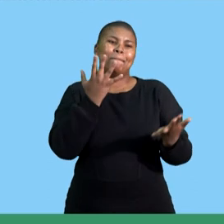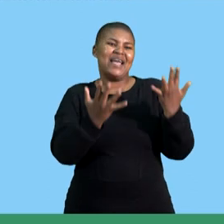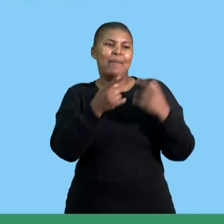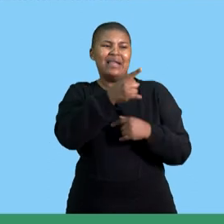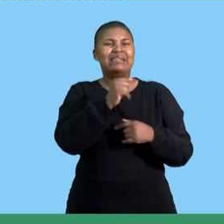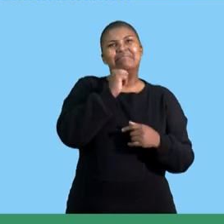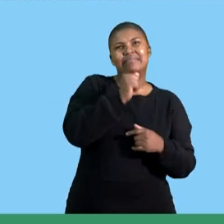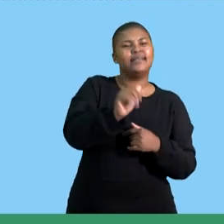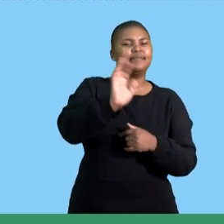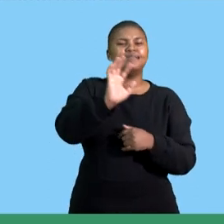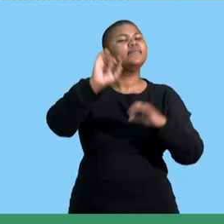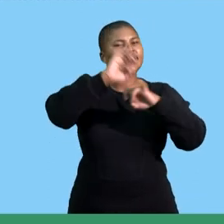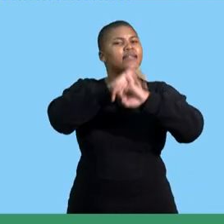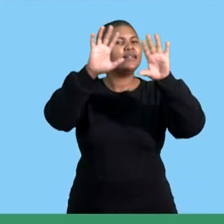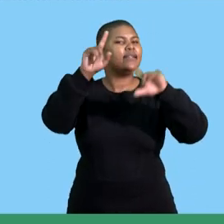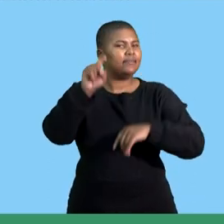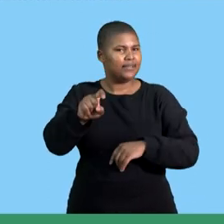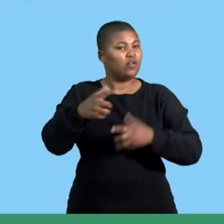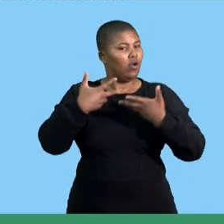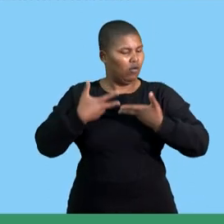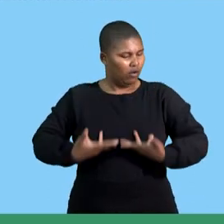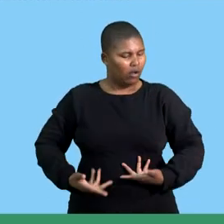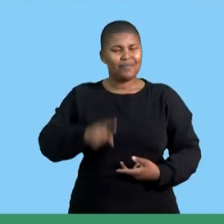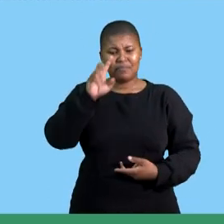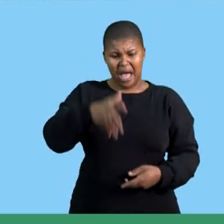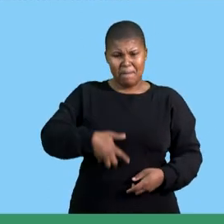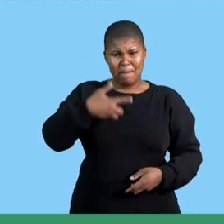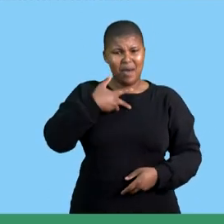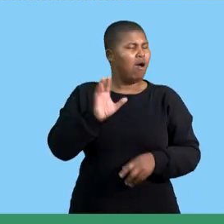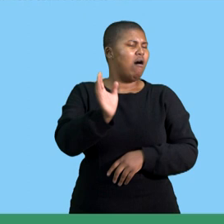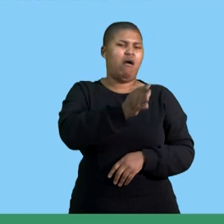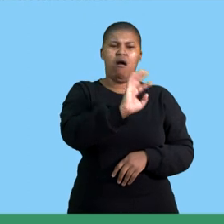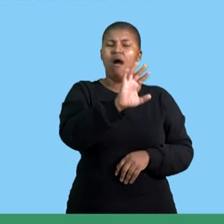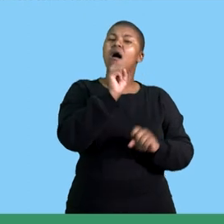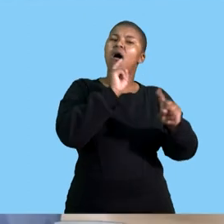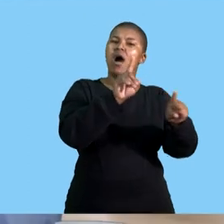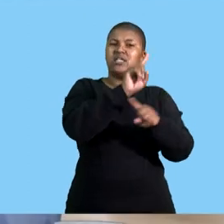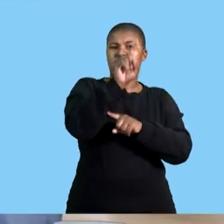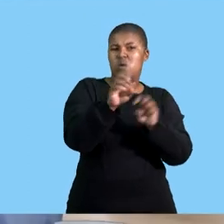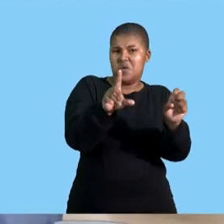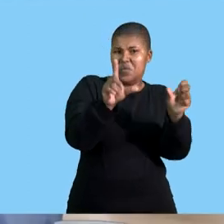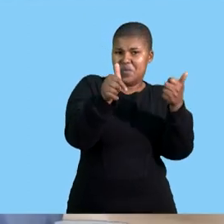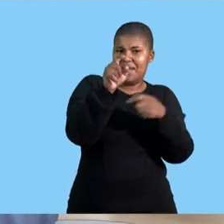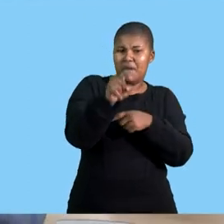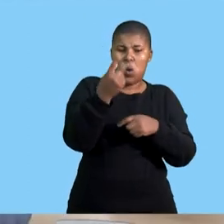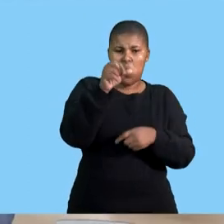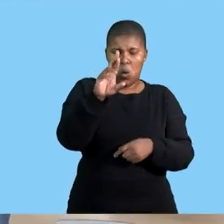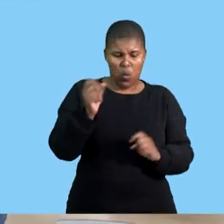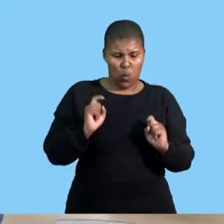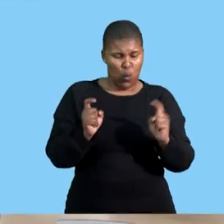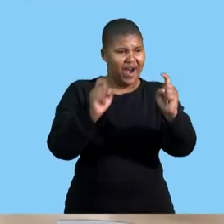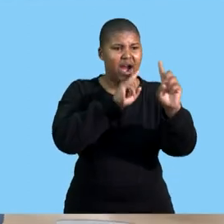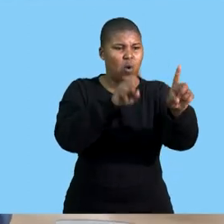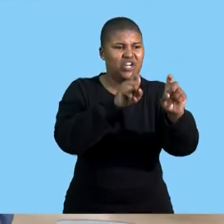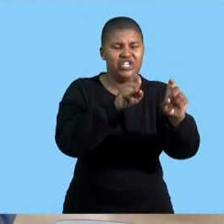and must be calmly you must not be aggressive when answering a question or answer a question as if you are in a hurry and also make sure